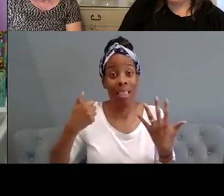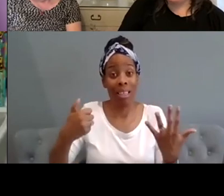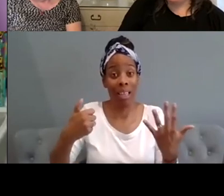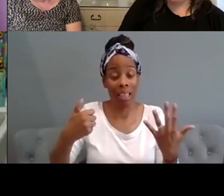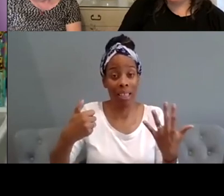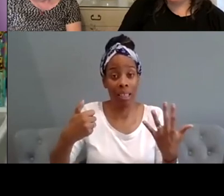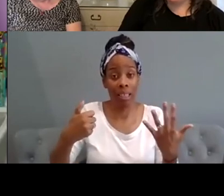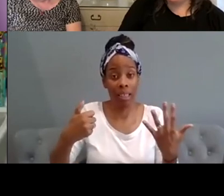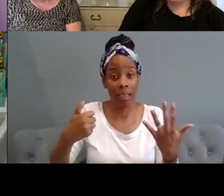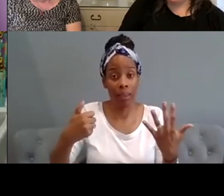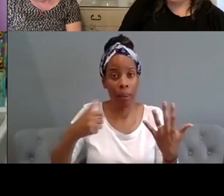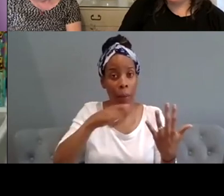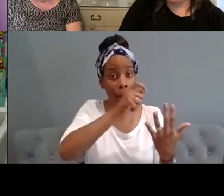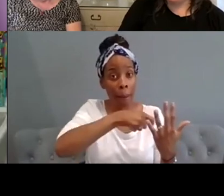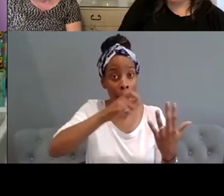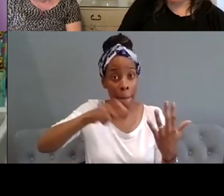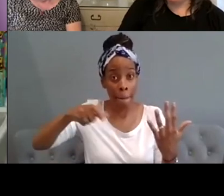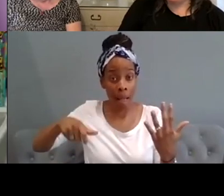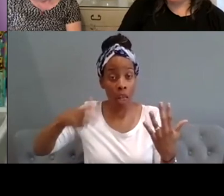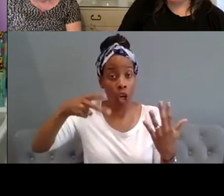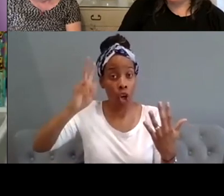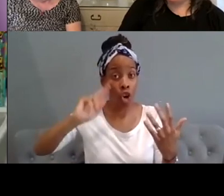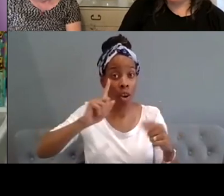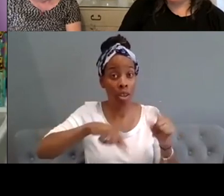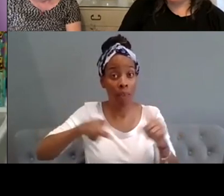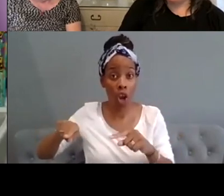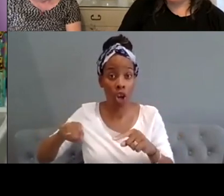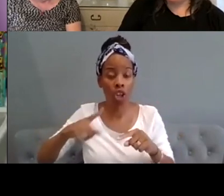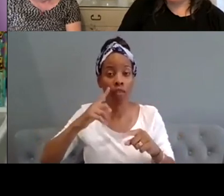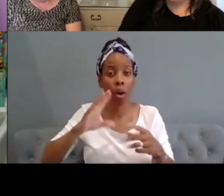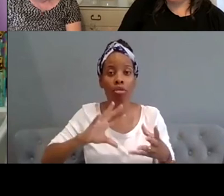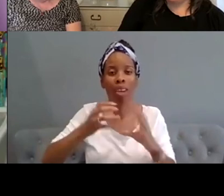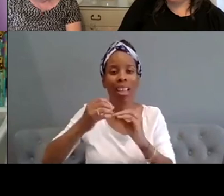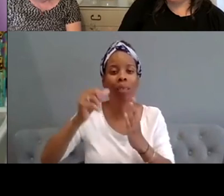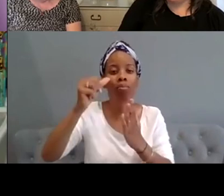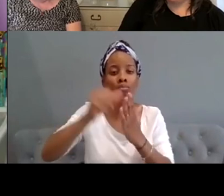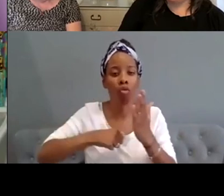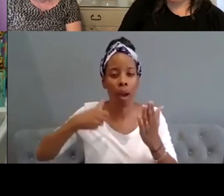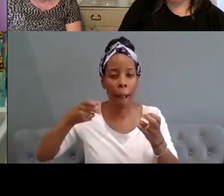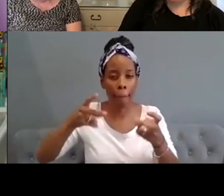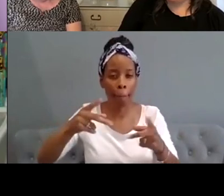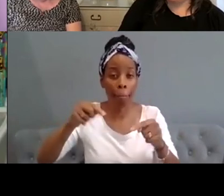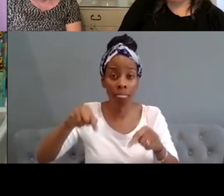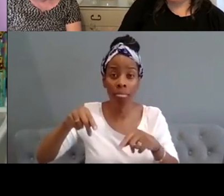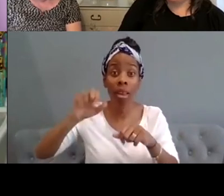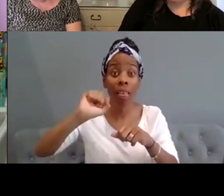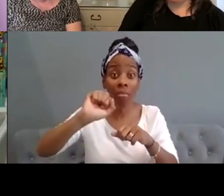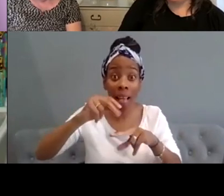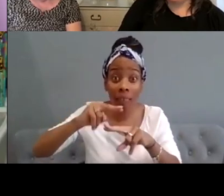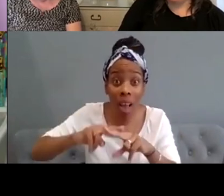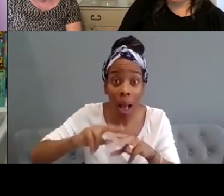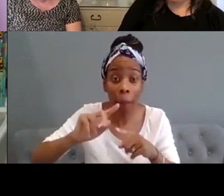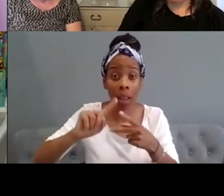neurodivergent artists from the uh creative program here their families support teams uh